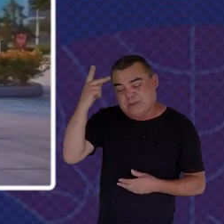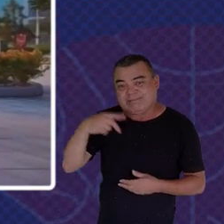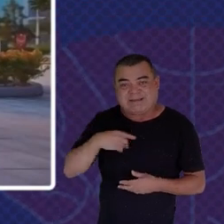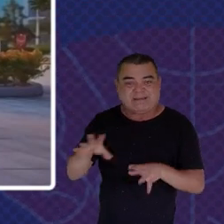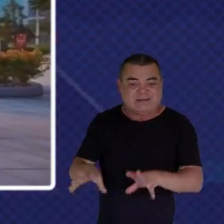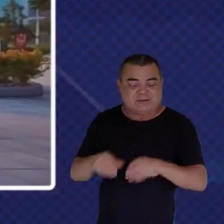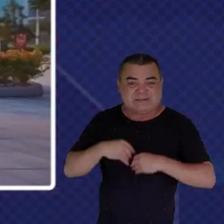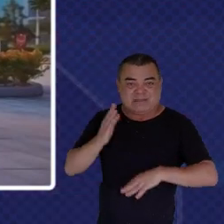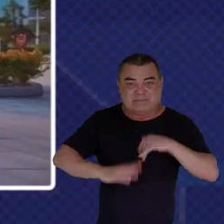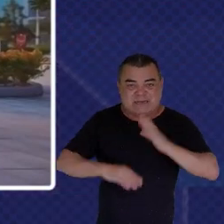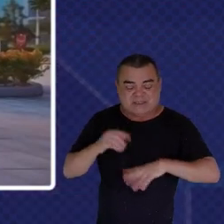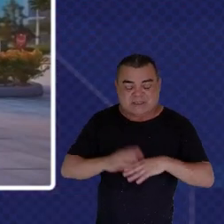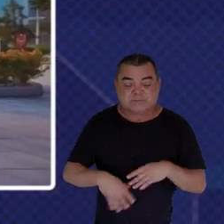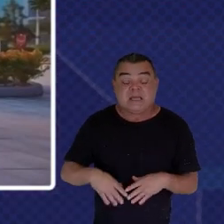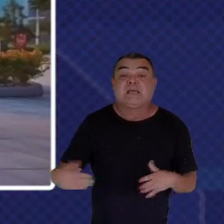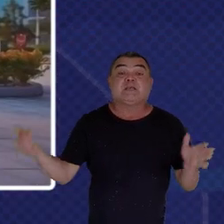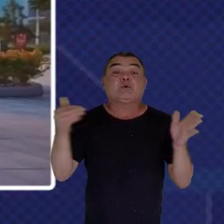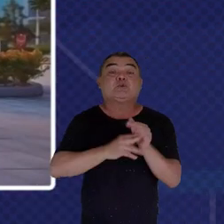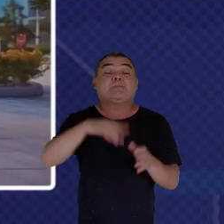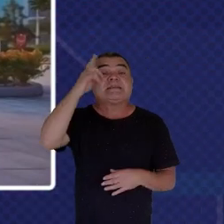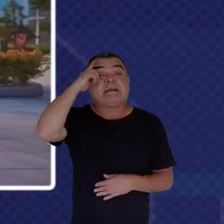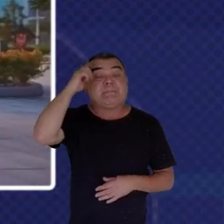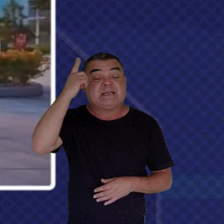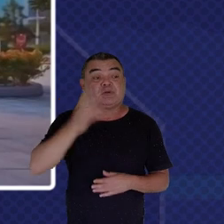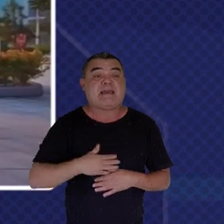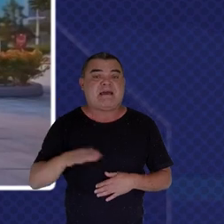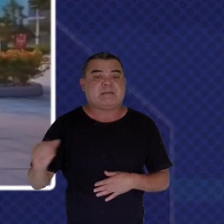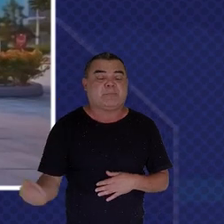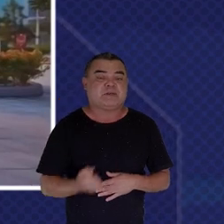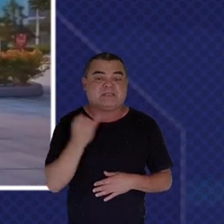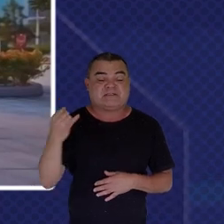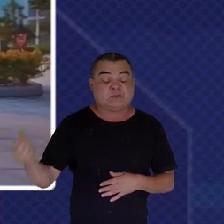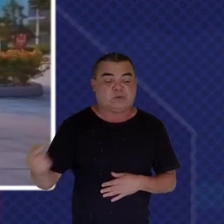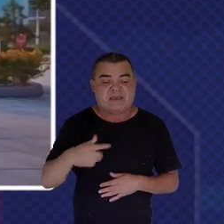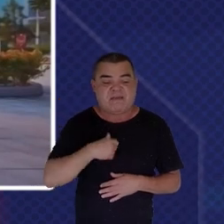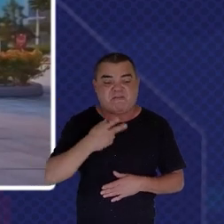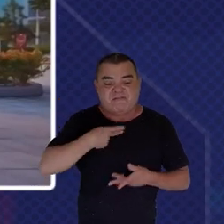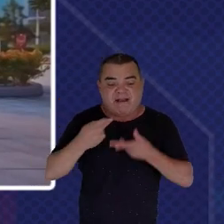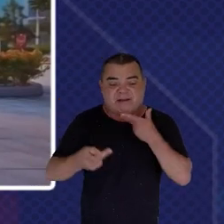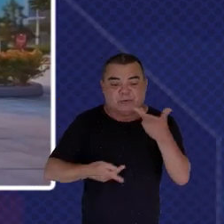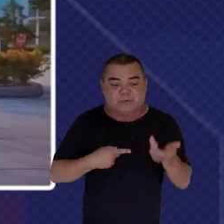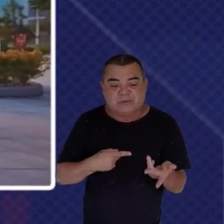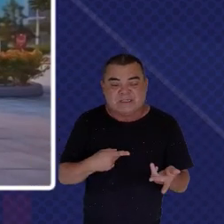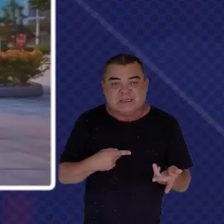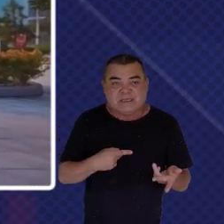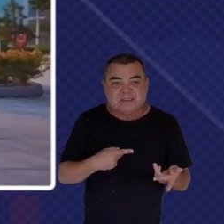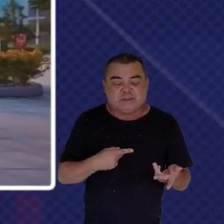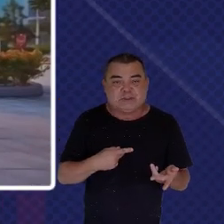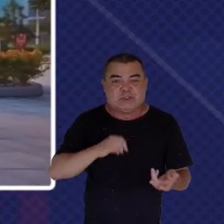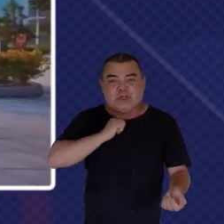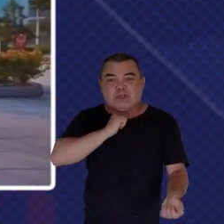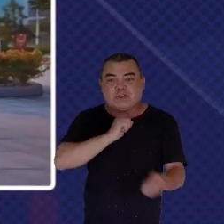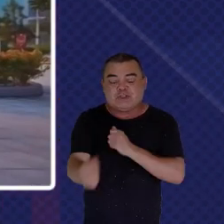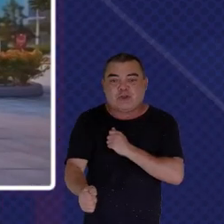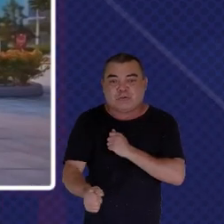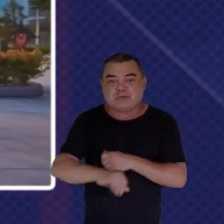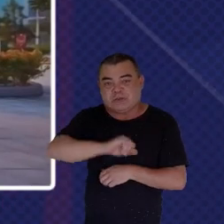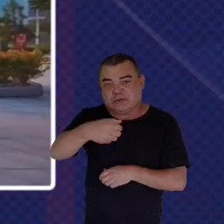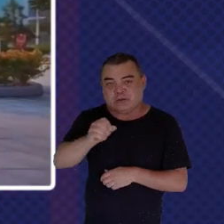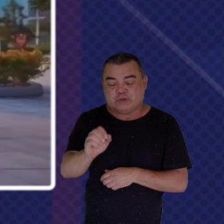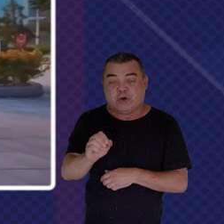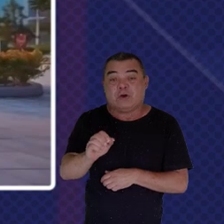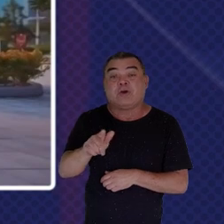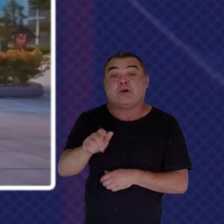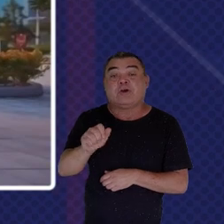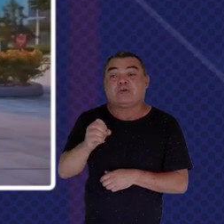With you Is the importance Of what I like To call serious play Or games If you want Because when we try And build the ability